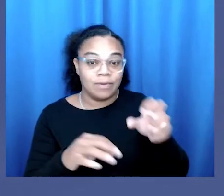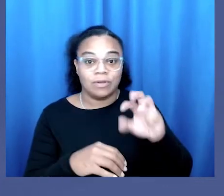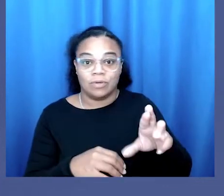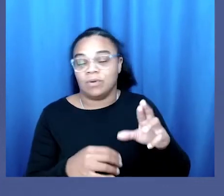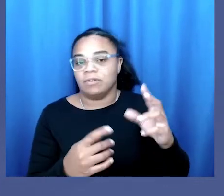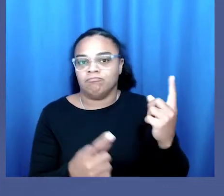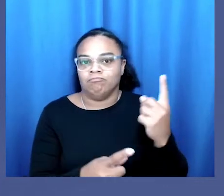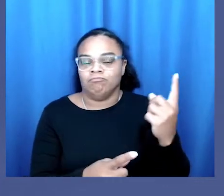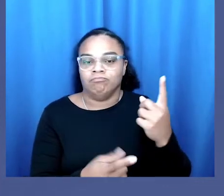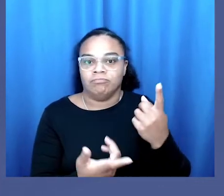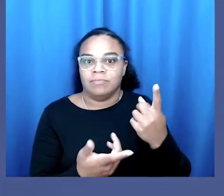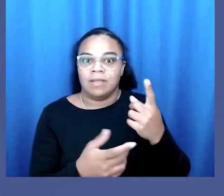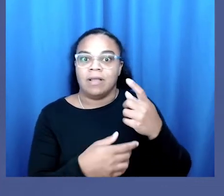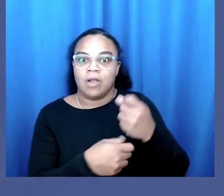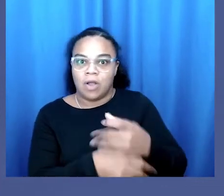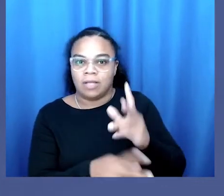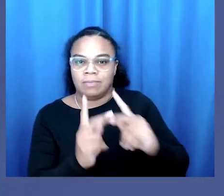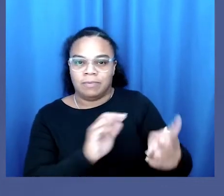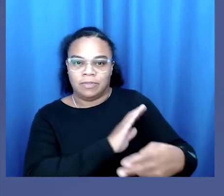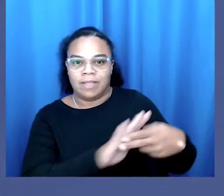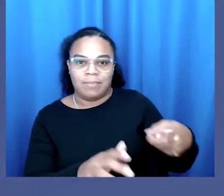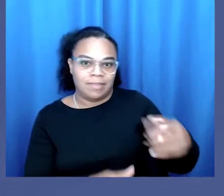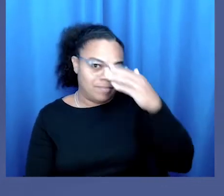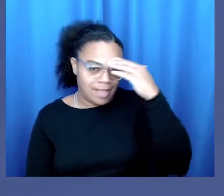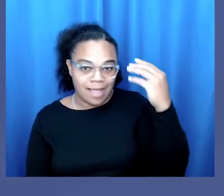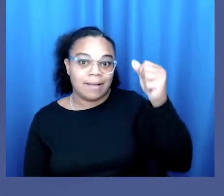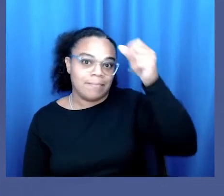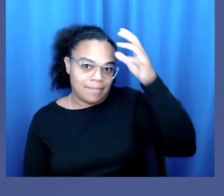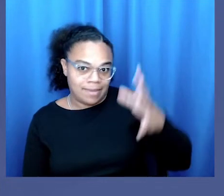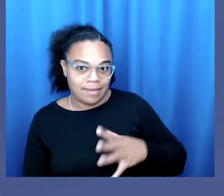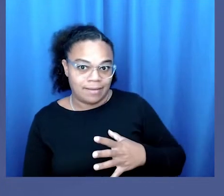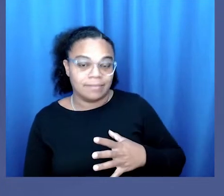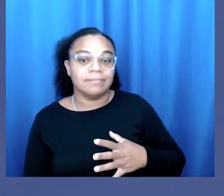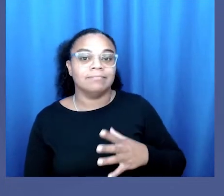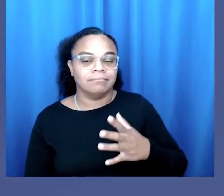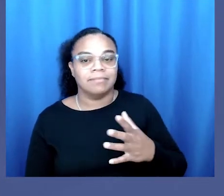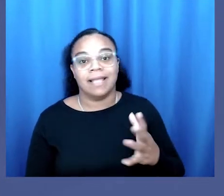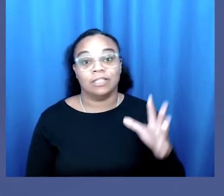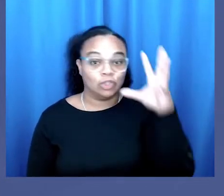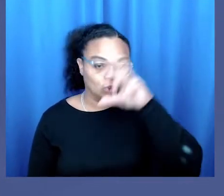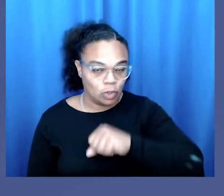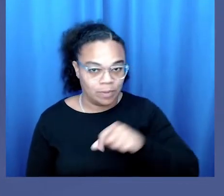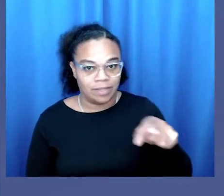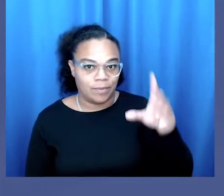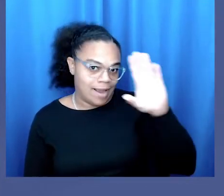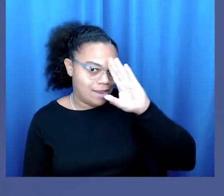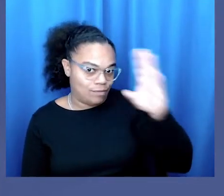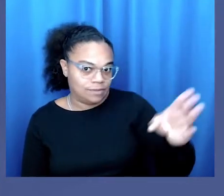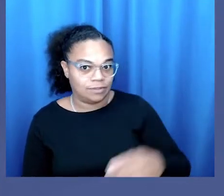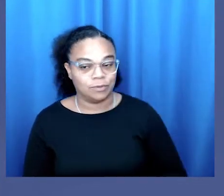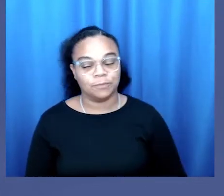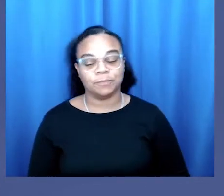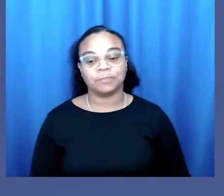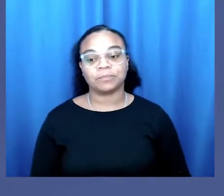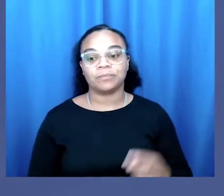marked them as black and or male, thus presumably heterosexual. The rules of queer engagement